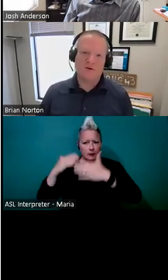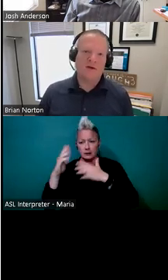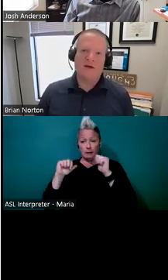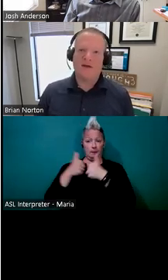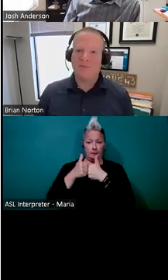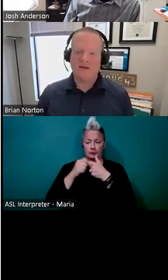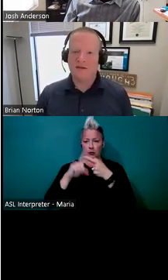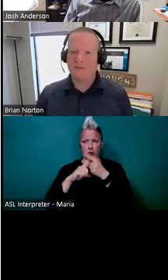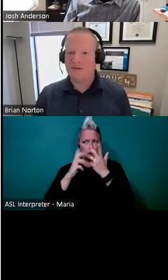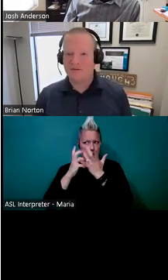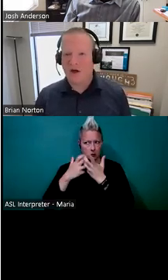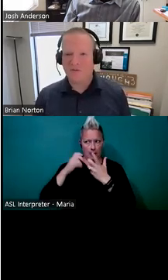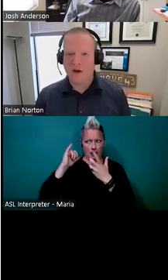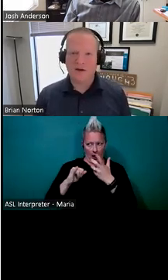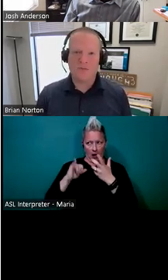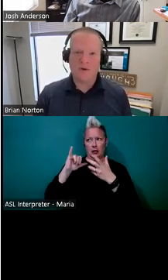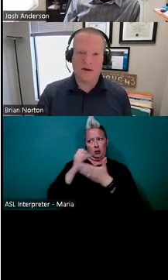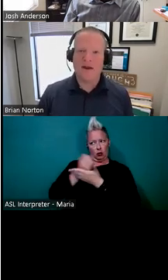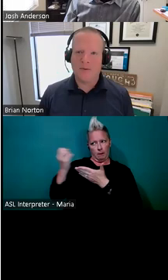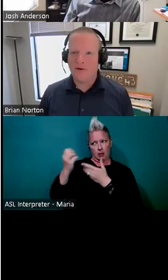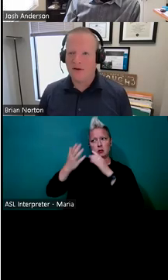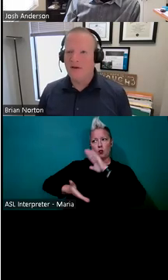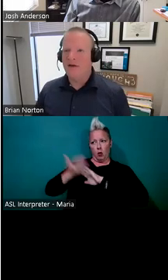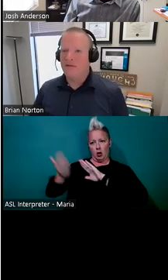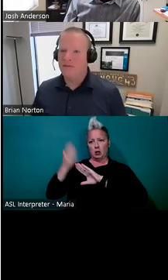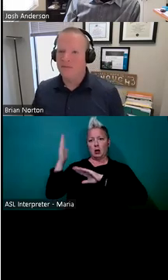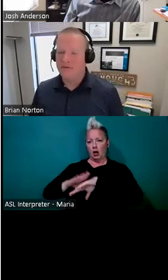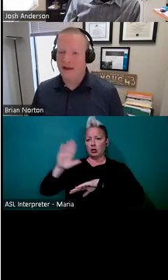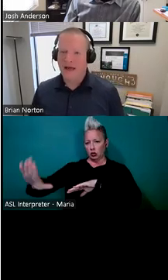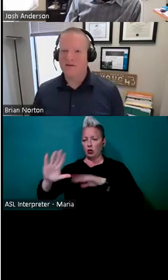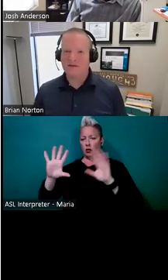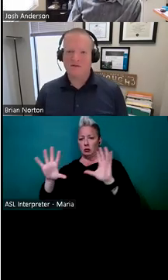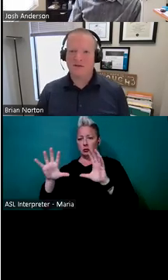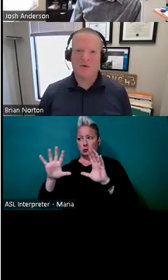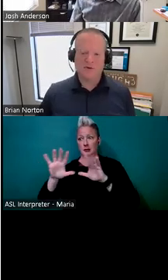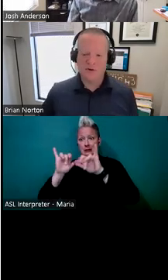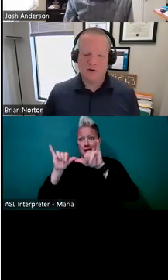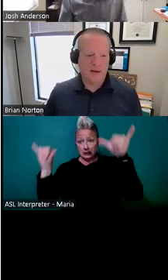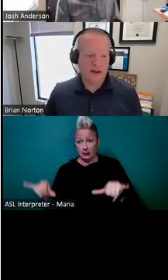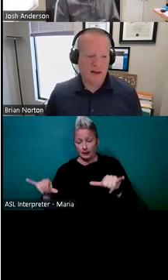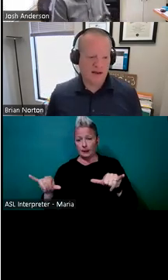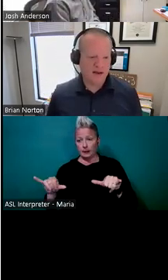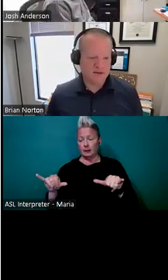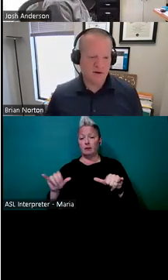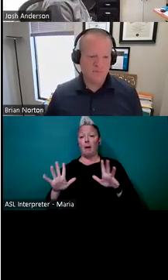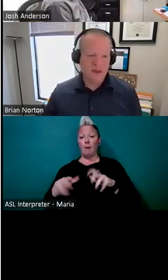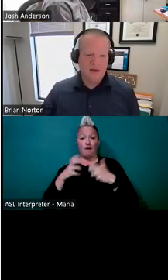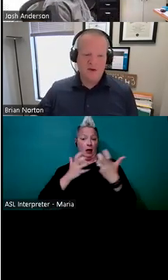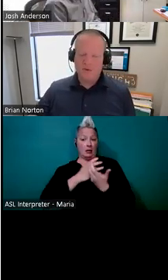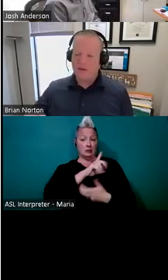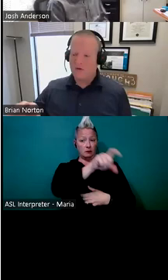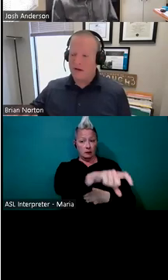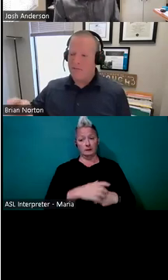make sure that a particular piece of software can run on the network and be able to provide access for someone who you're accommodating. And so,